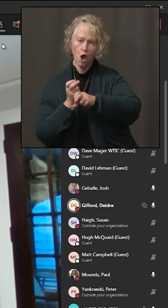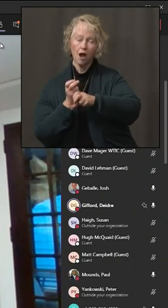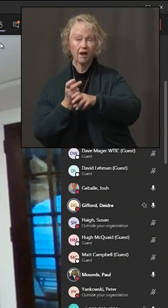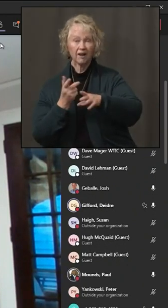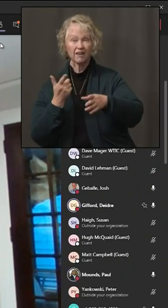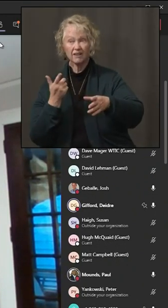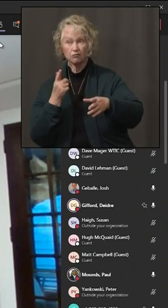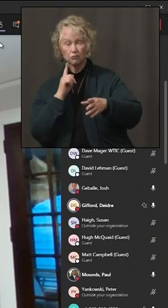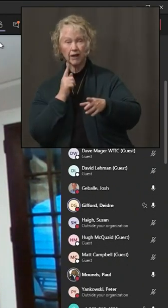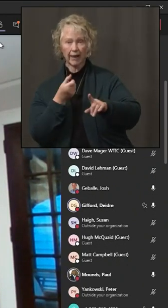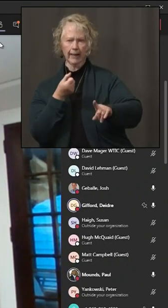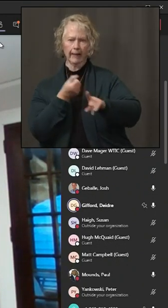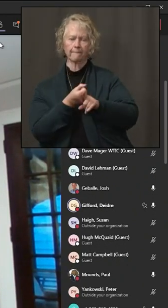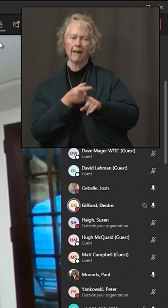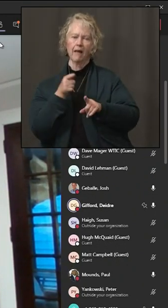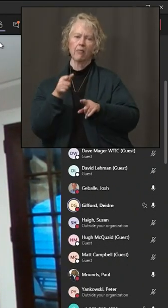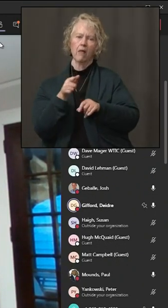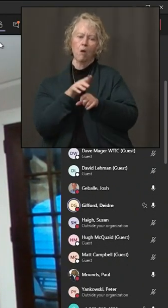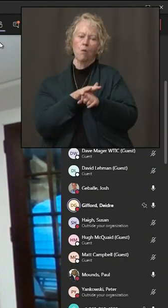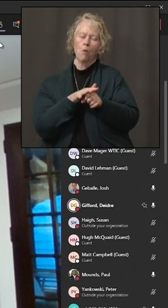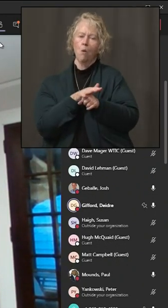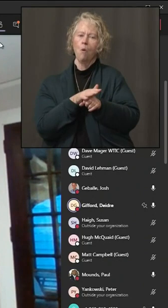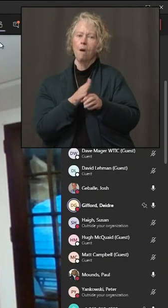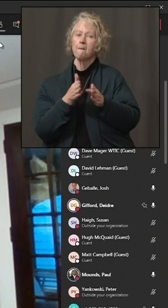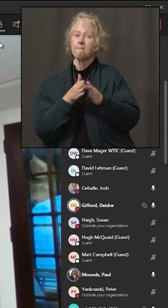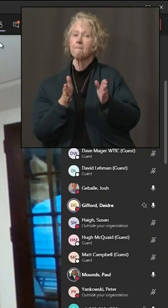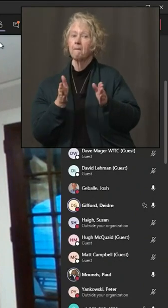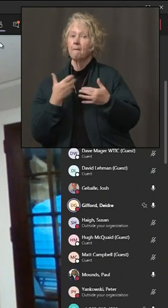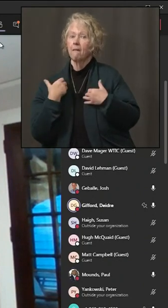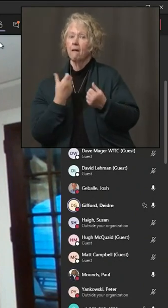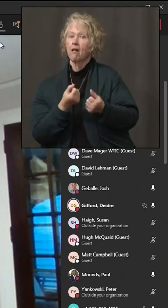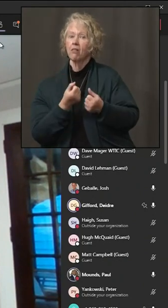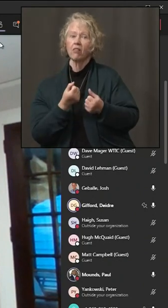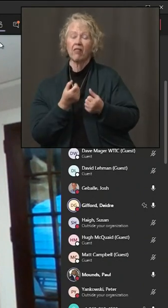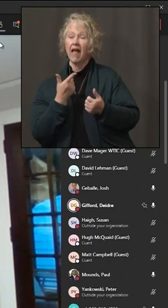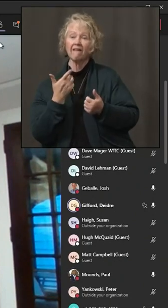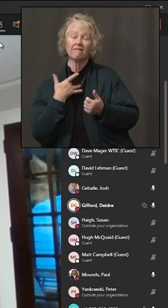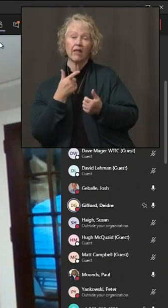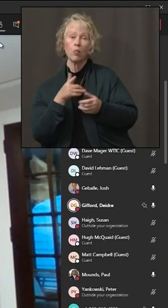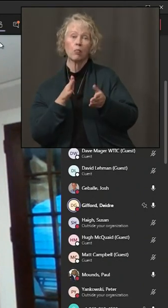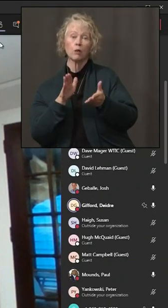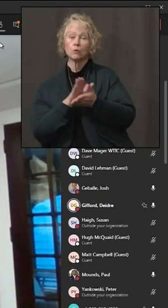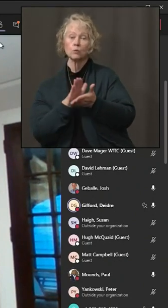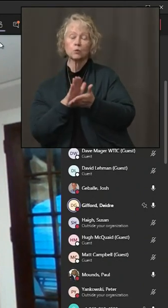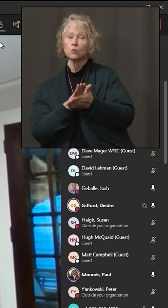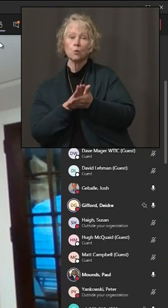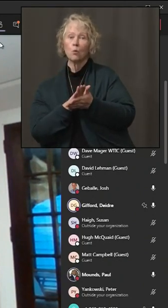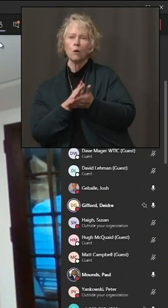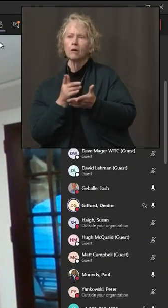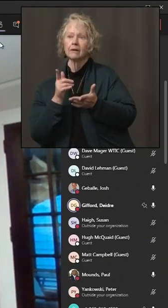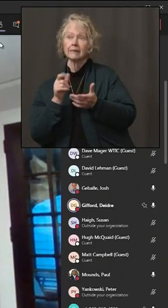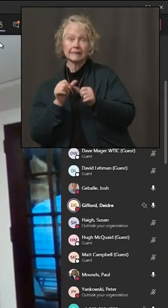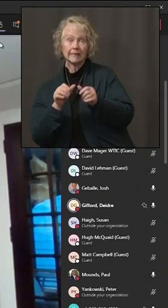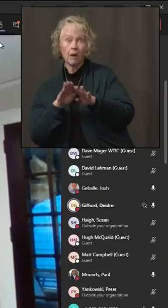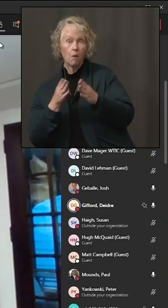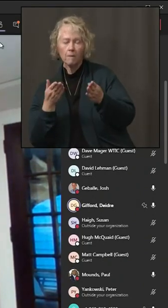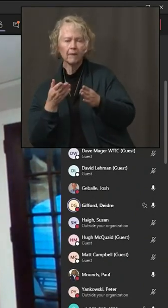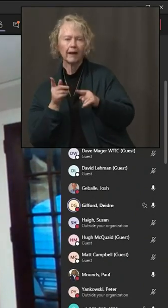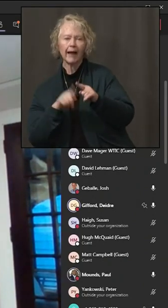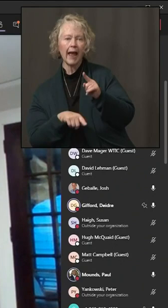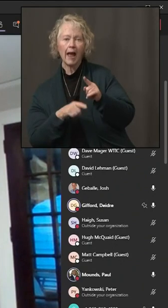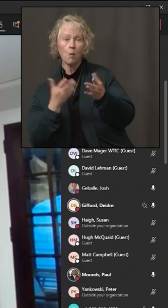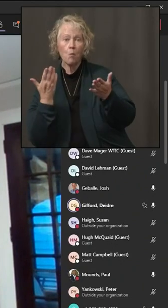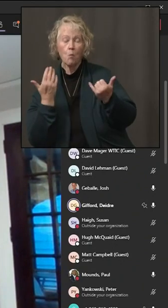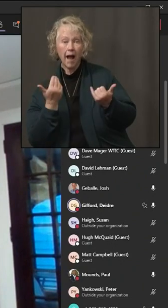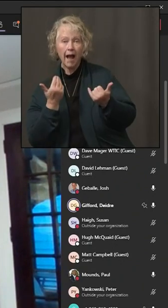impact the ability of some schools to remain open because so many kids are being asked to quarantine. And sometimes it's teachers as well if they're